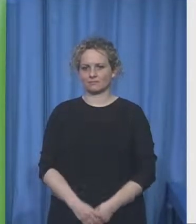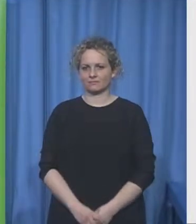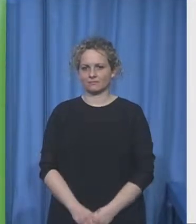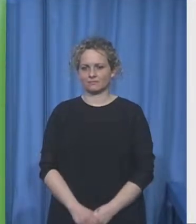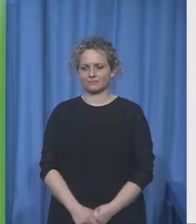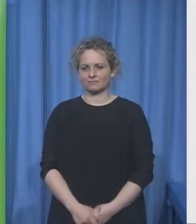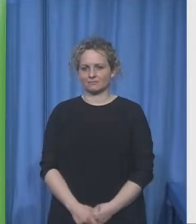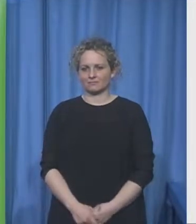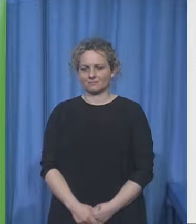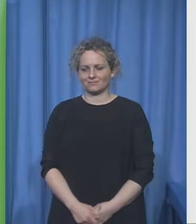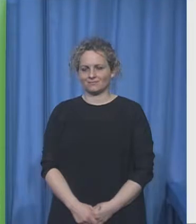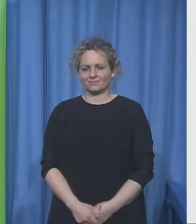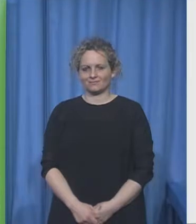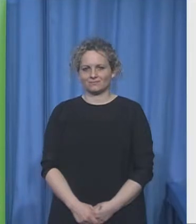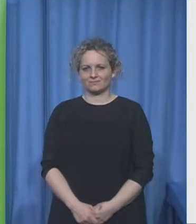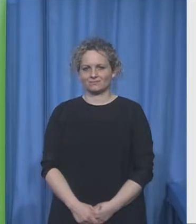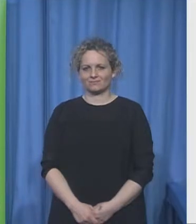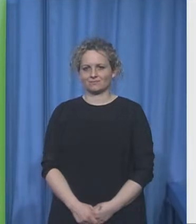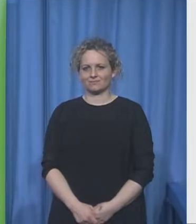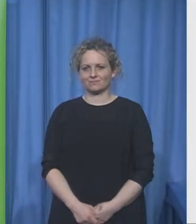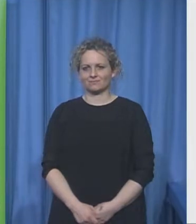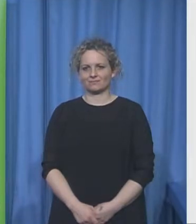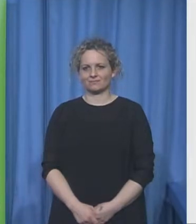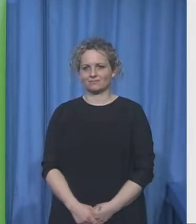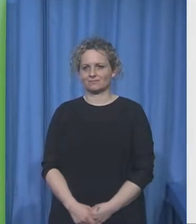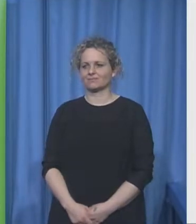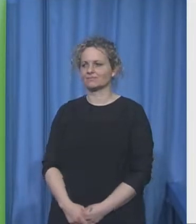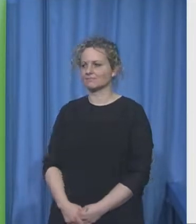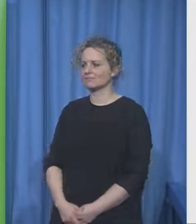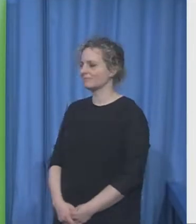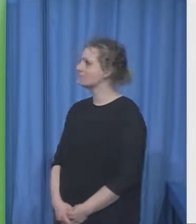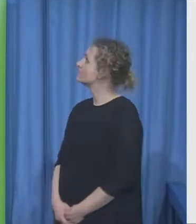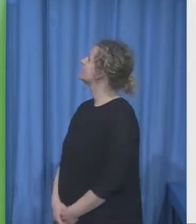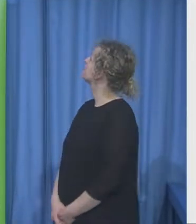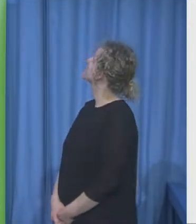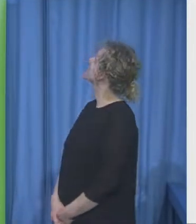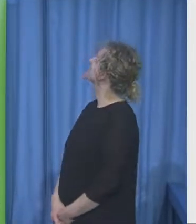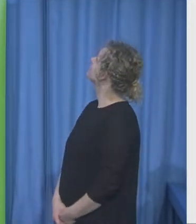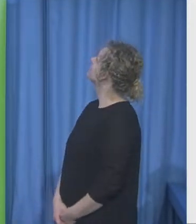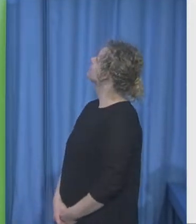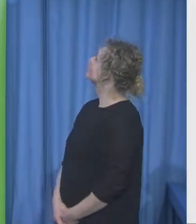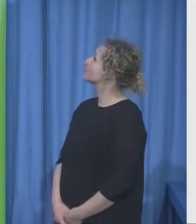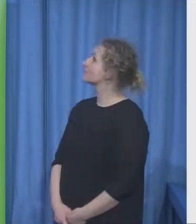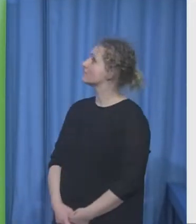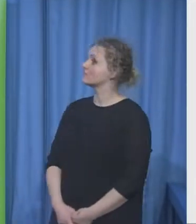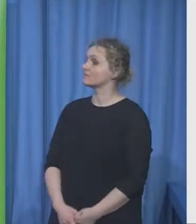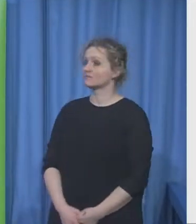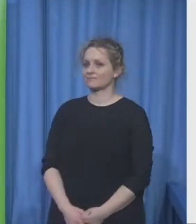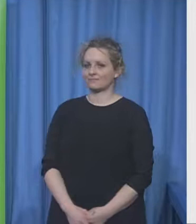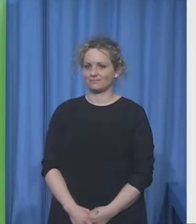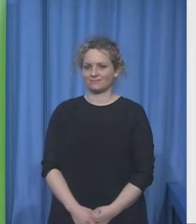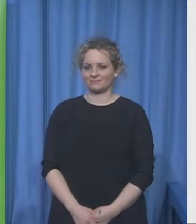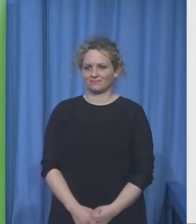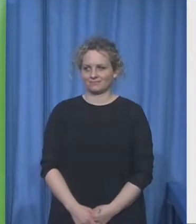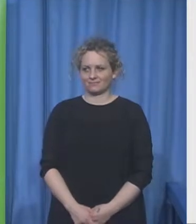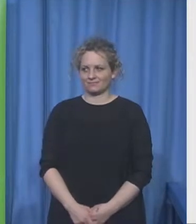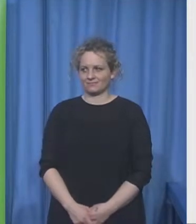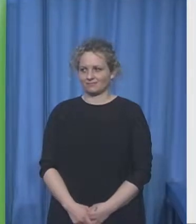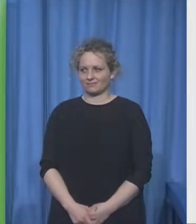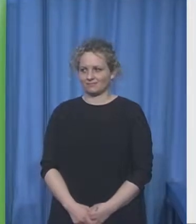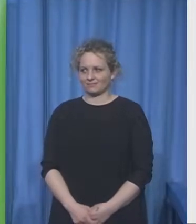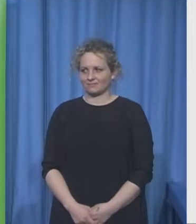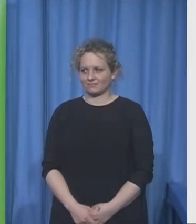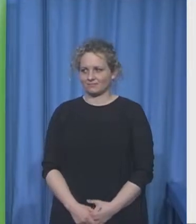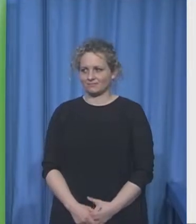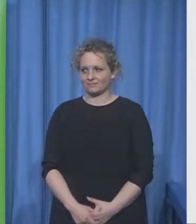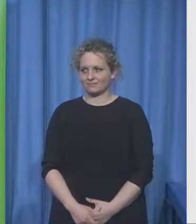wild trevor mackie she asked yes replied trevor nervously i turned